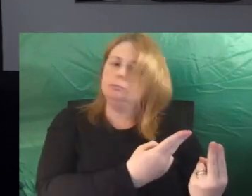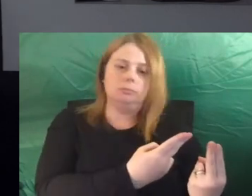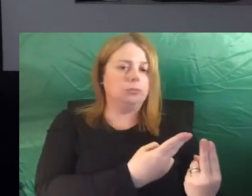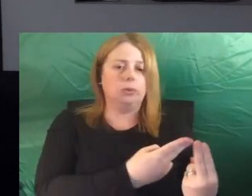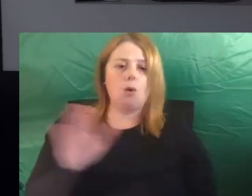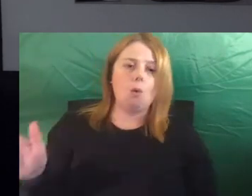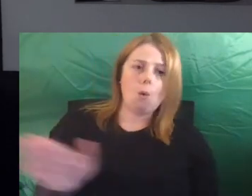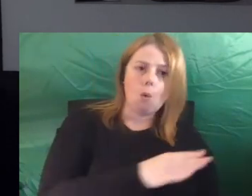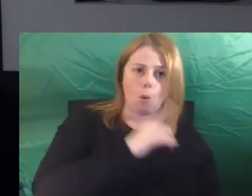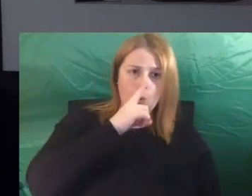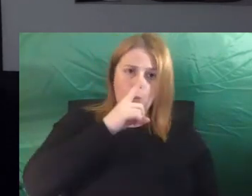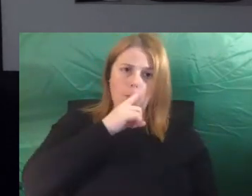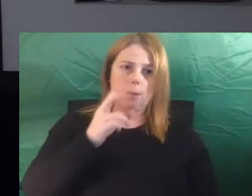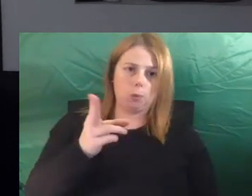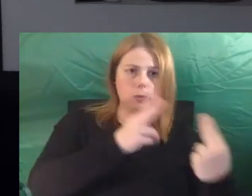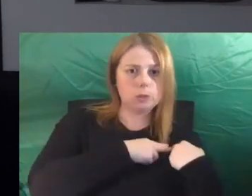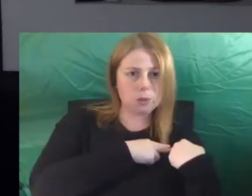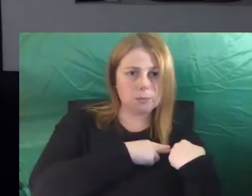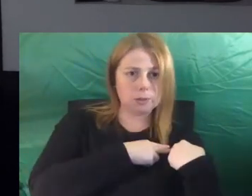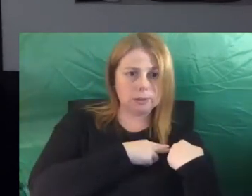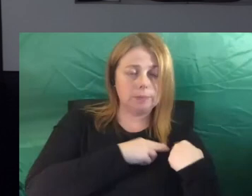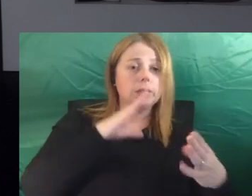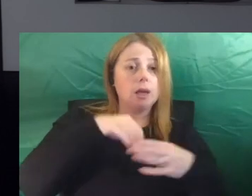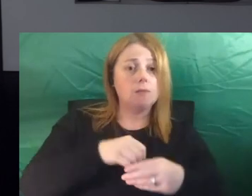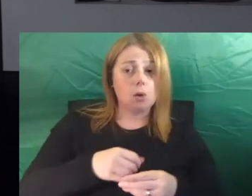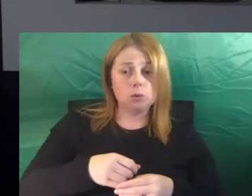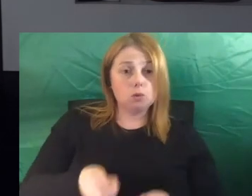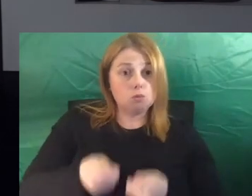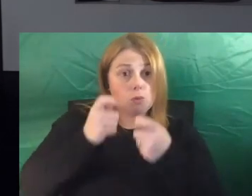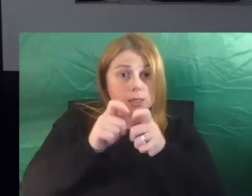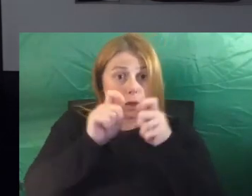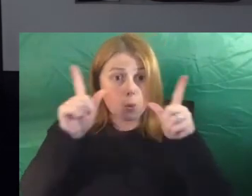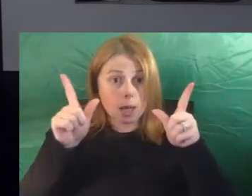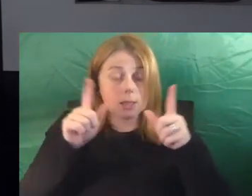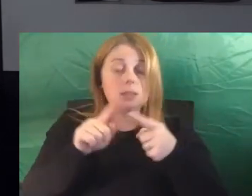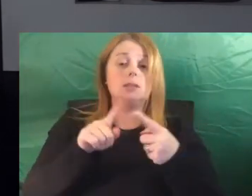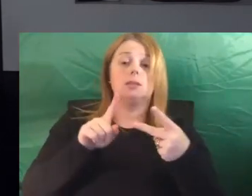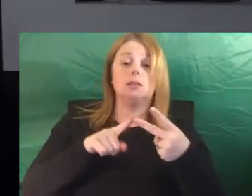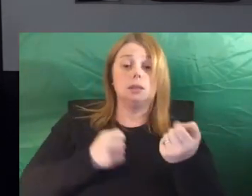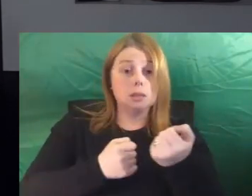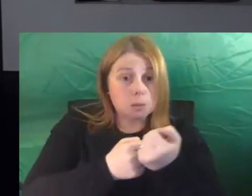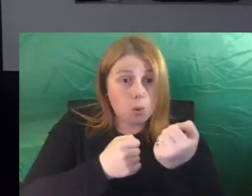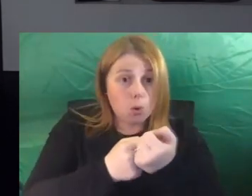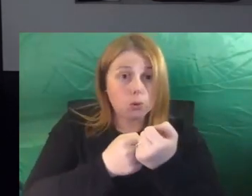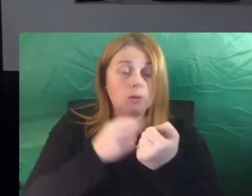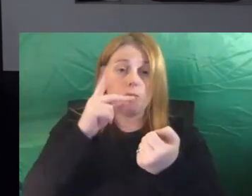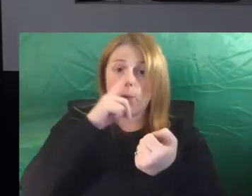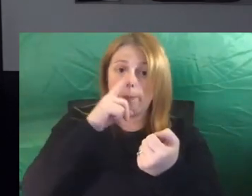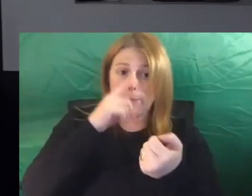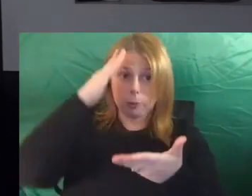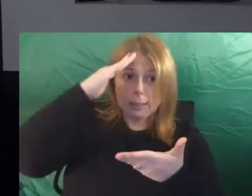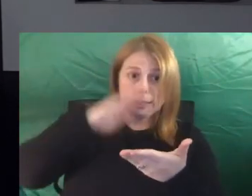of course that includes raising awareness of the impact as well as support for those who are